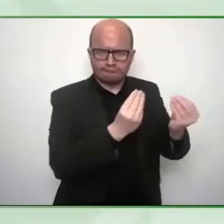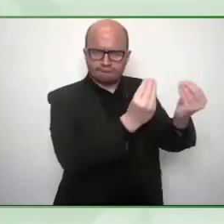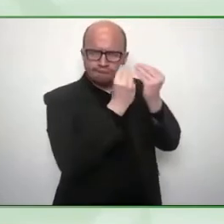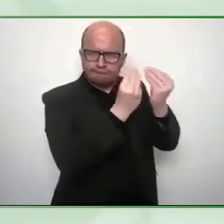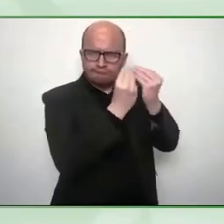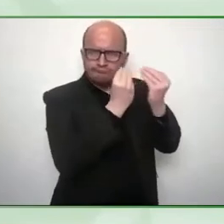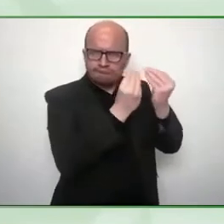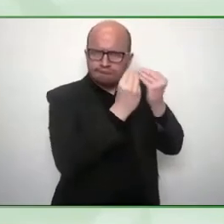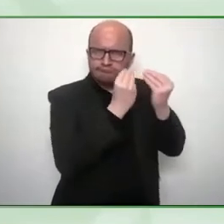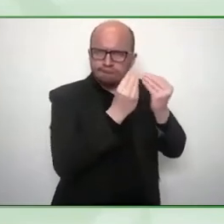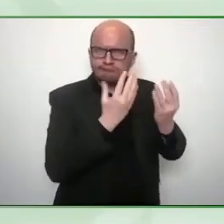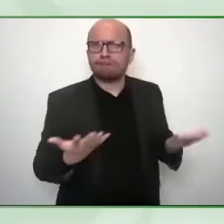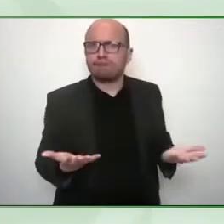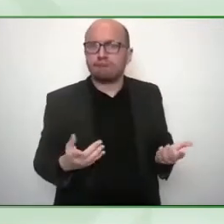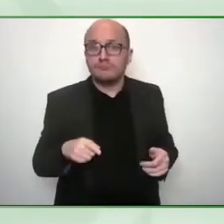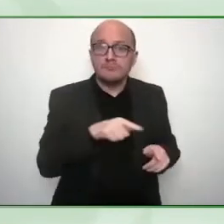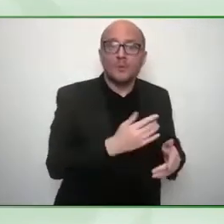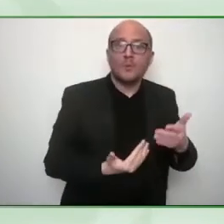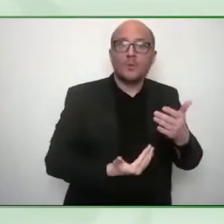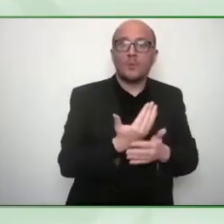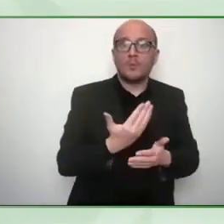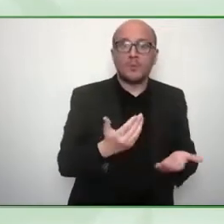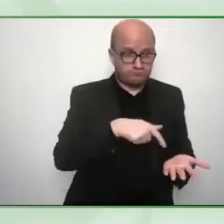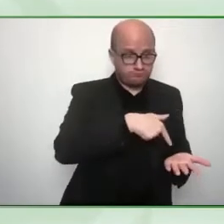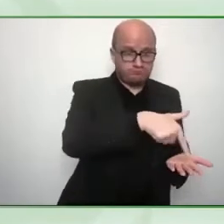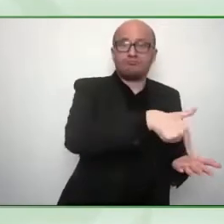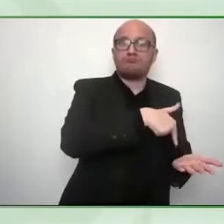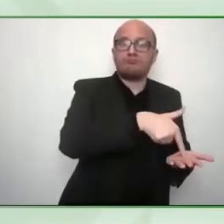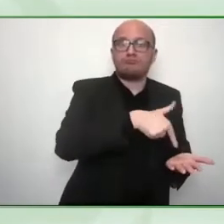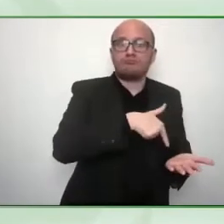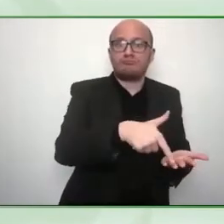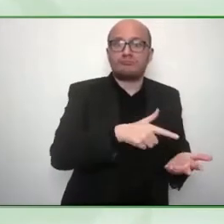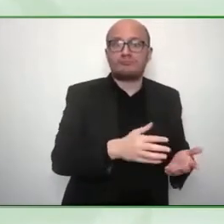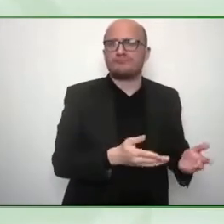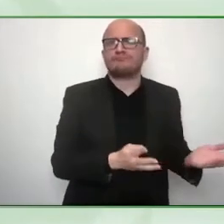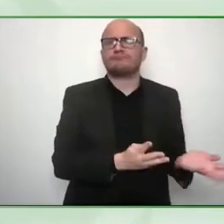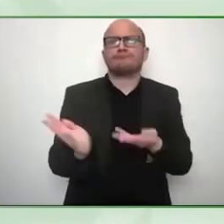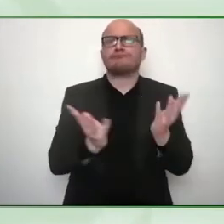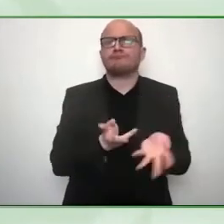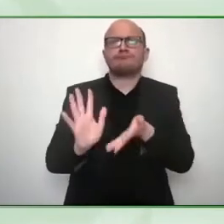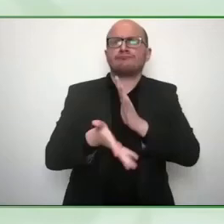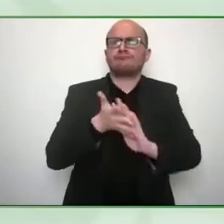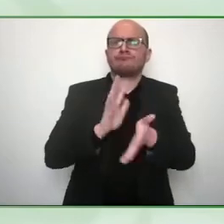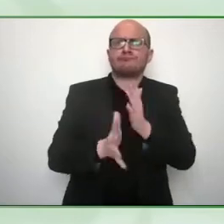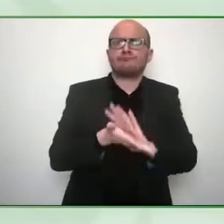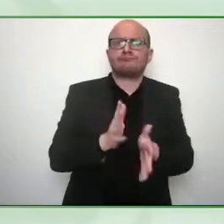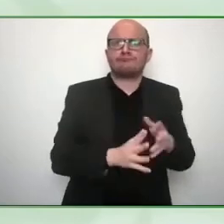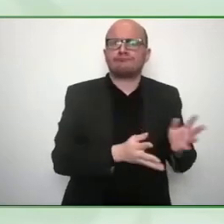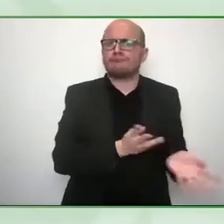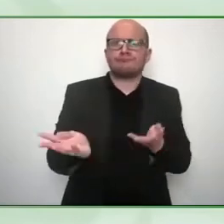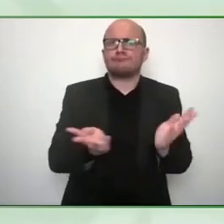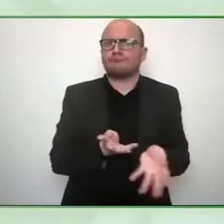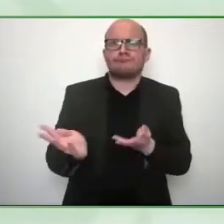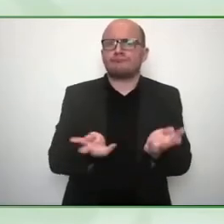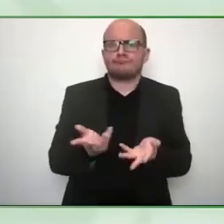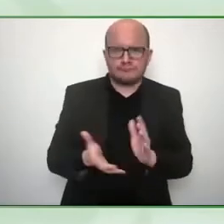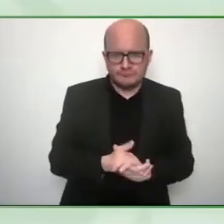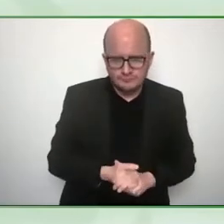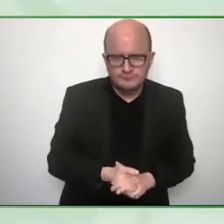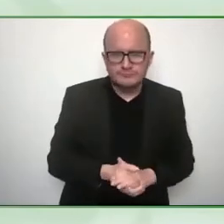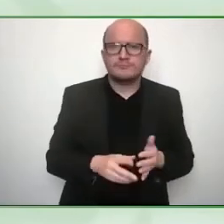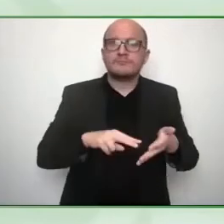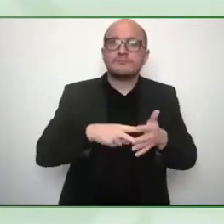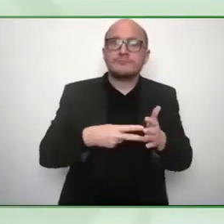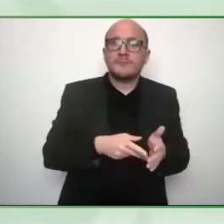in other areas uh such as in syria and so this is where you can take a non-audiologist a